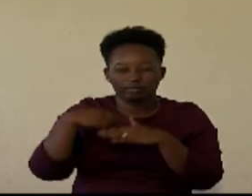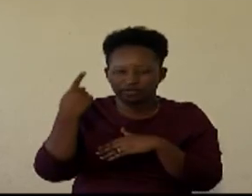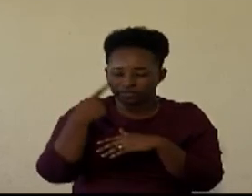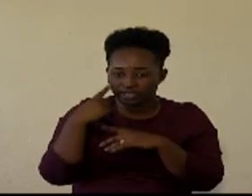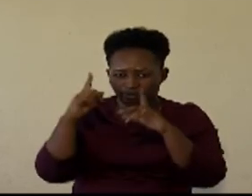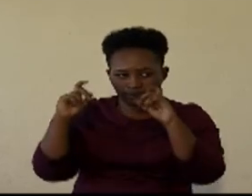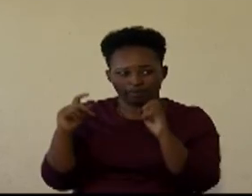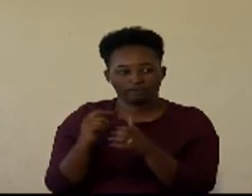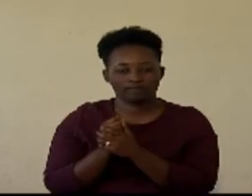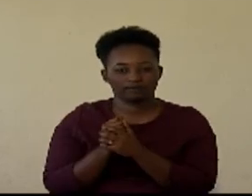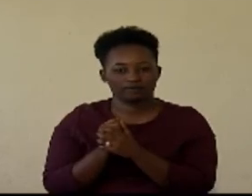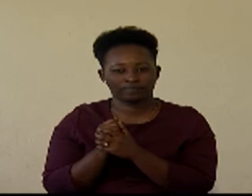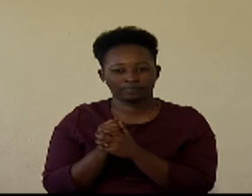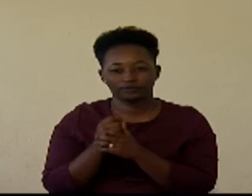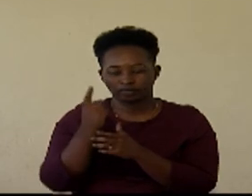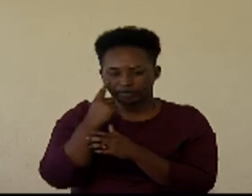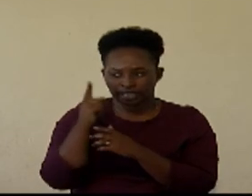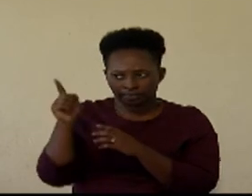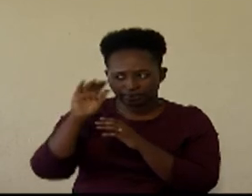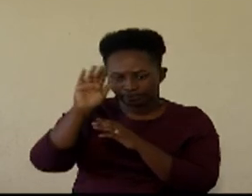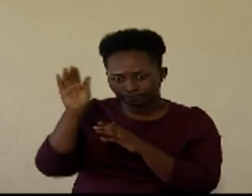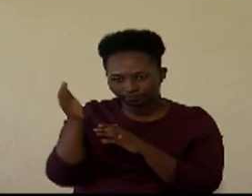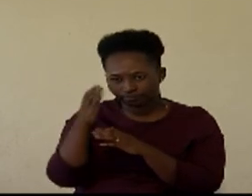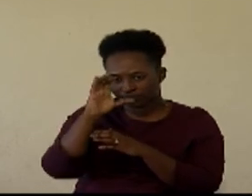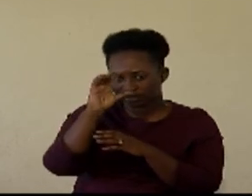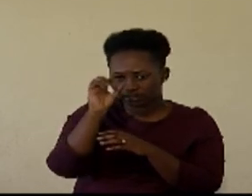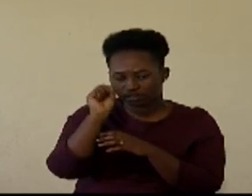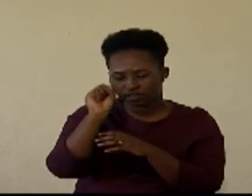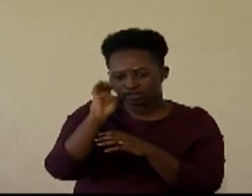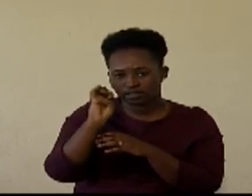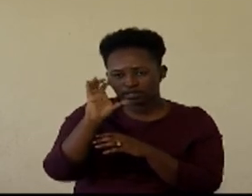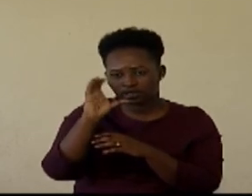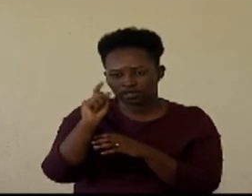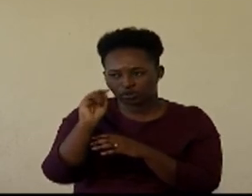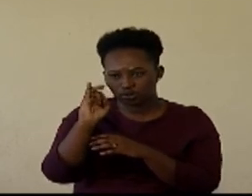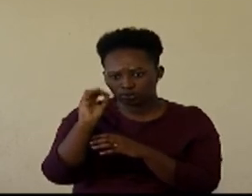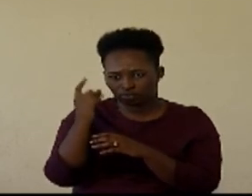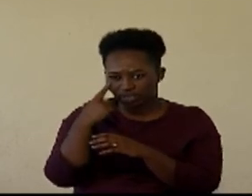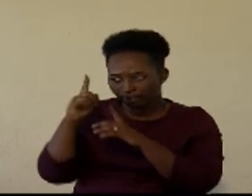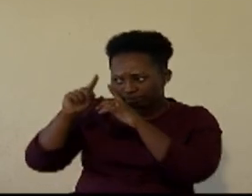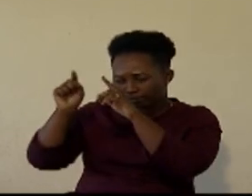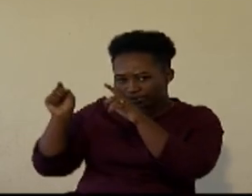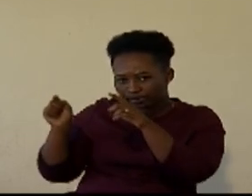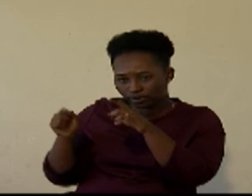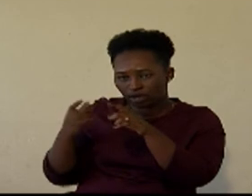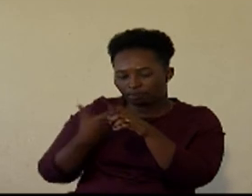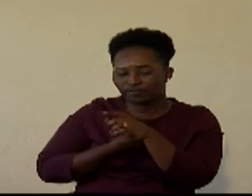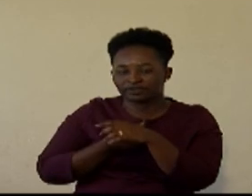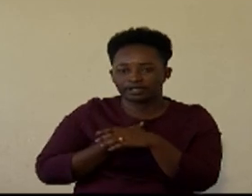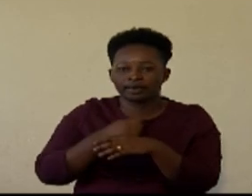you look at this section and then there is a boundary you have blood vessels